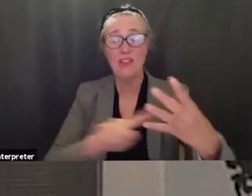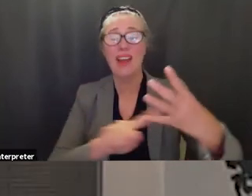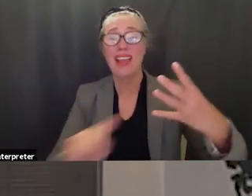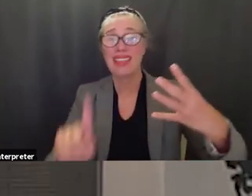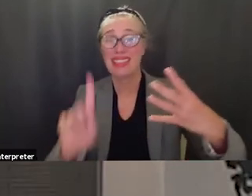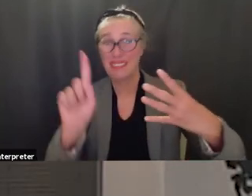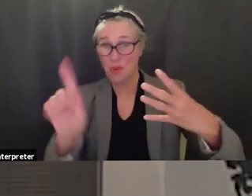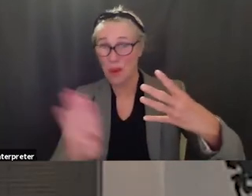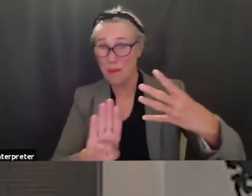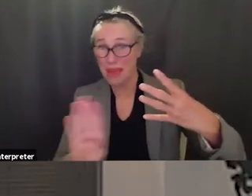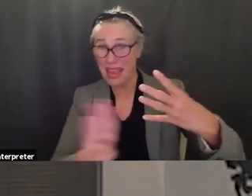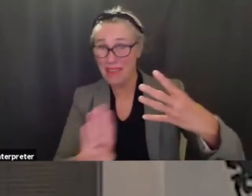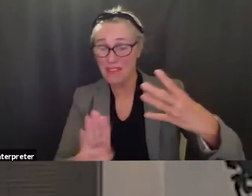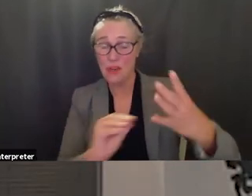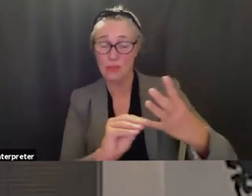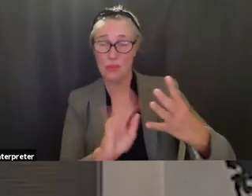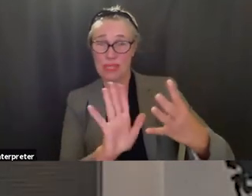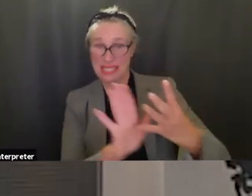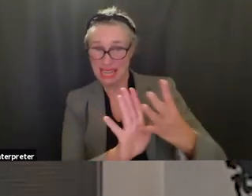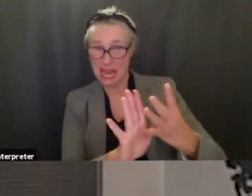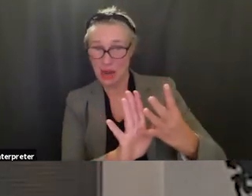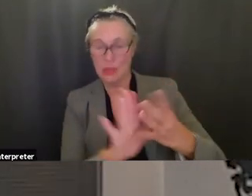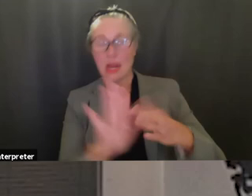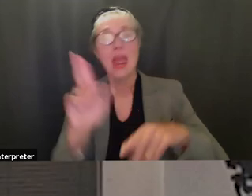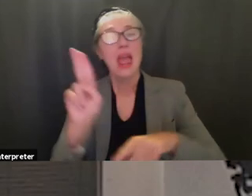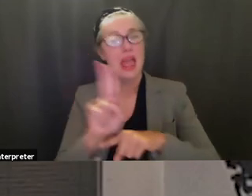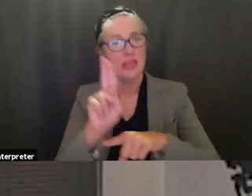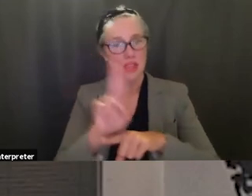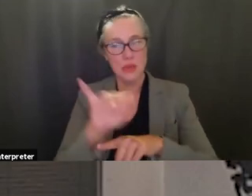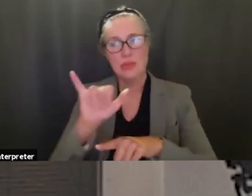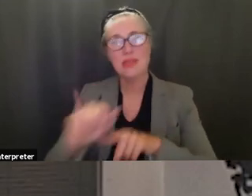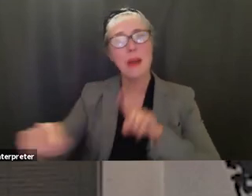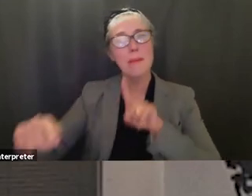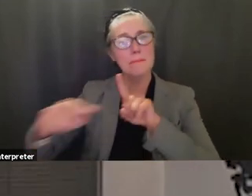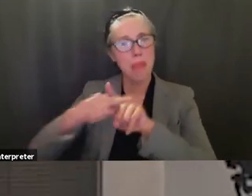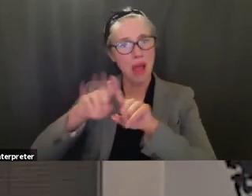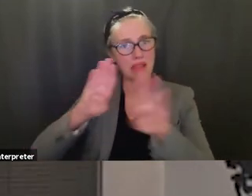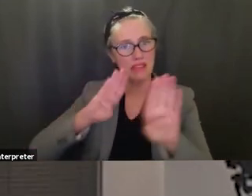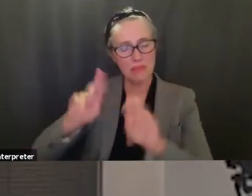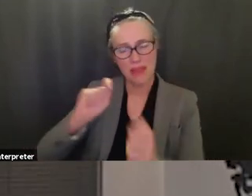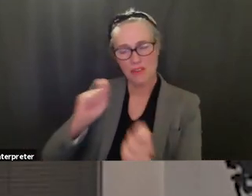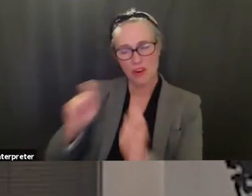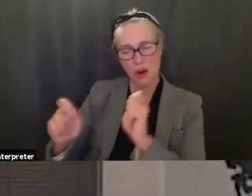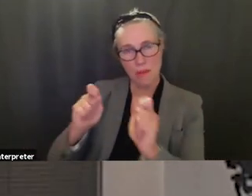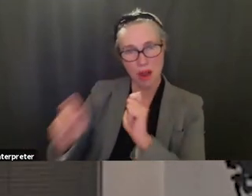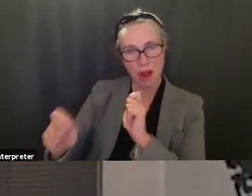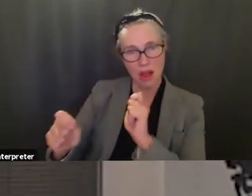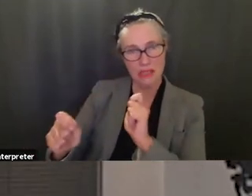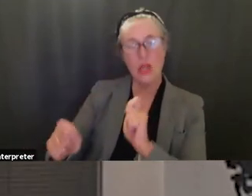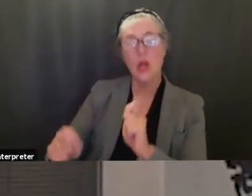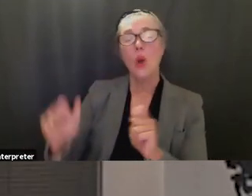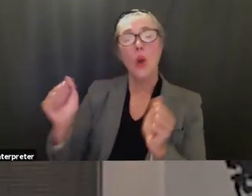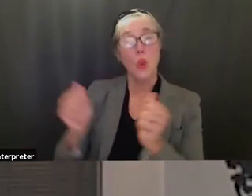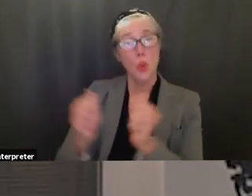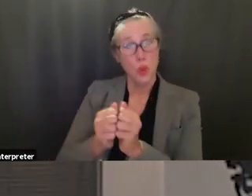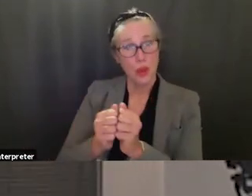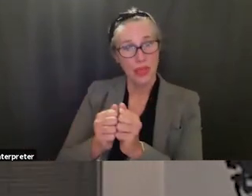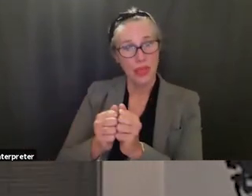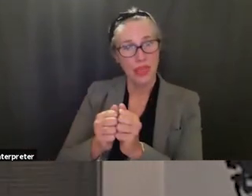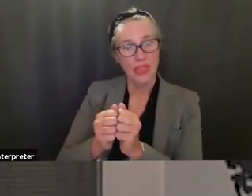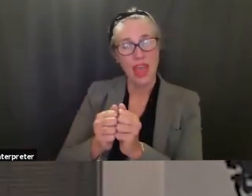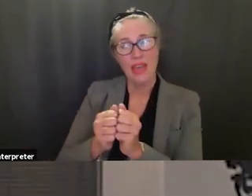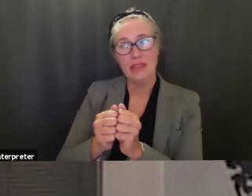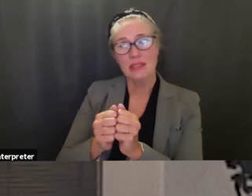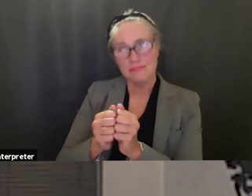their use of restorative approaches and and positive behavior approaches and so forth and so we're in fact um